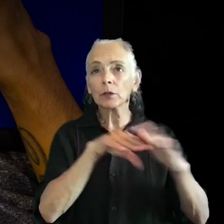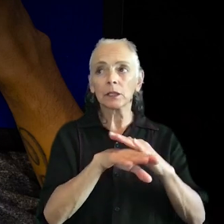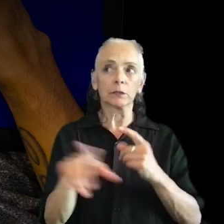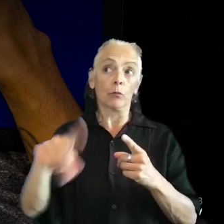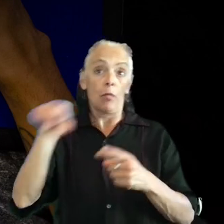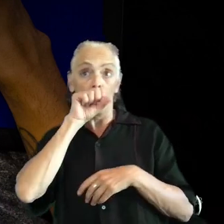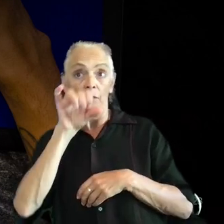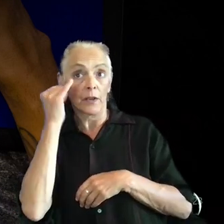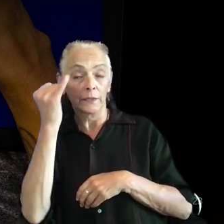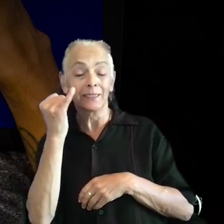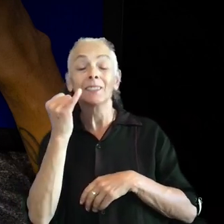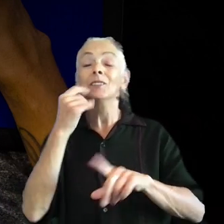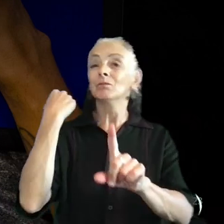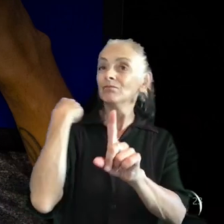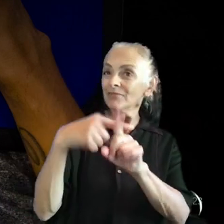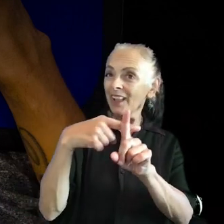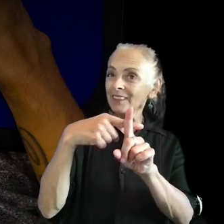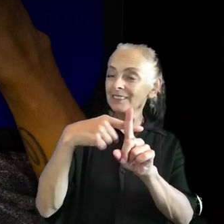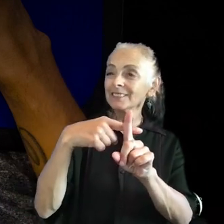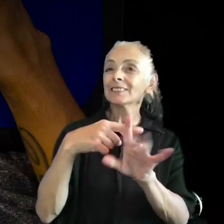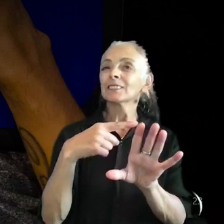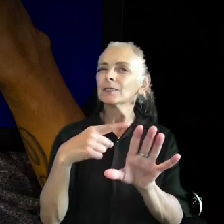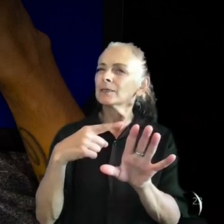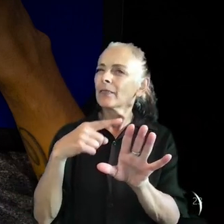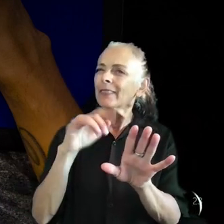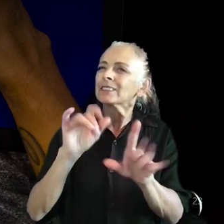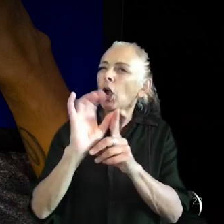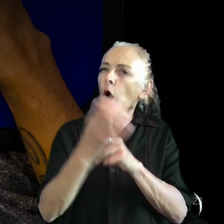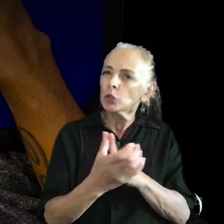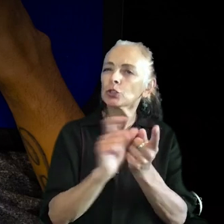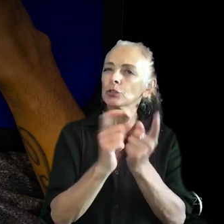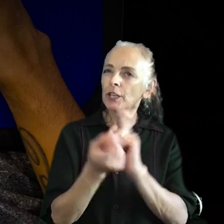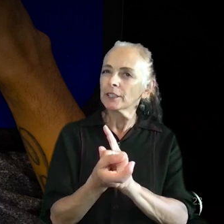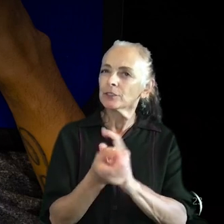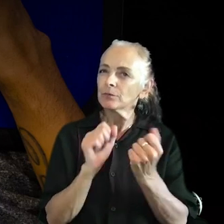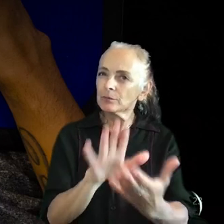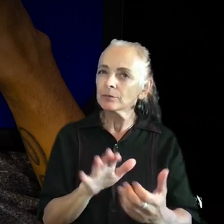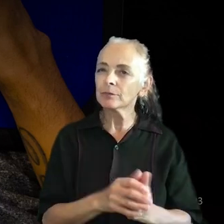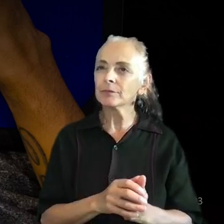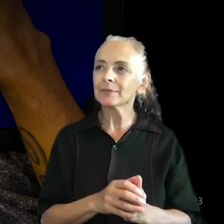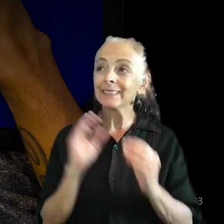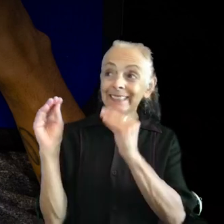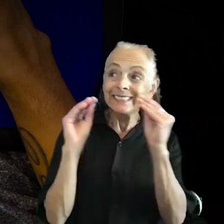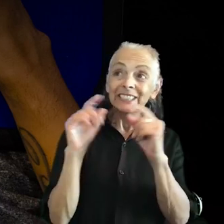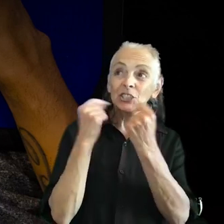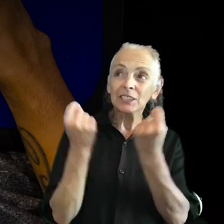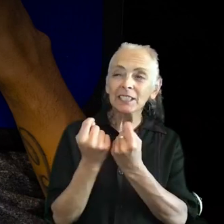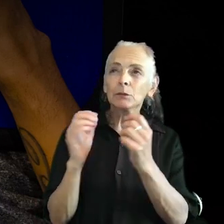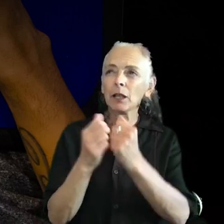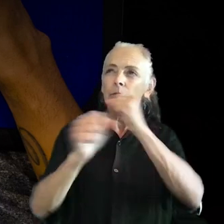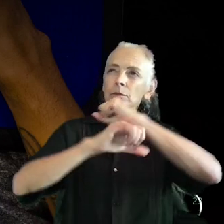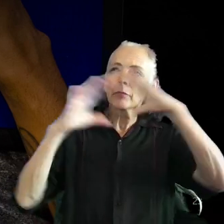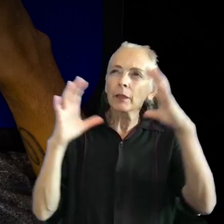But under the surface, it's also a culture change mechanism. It's a way to teach teams how to think about their game